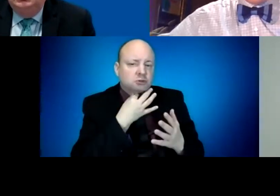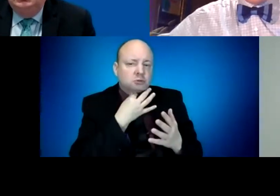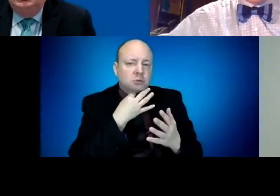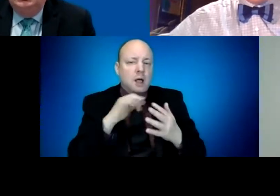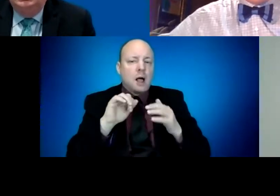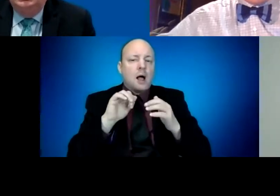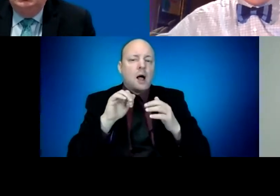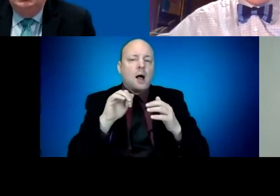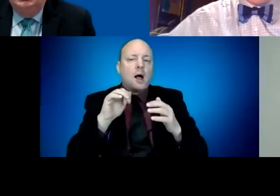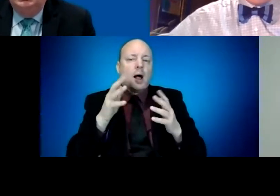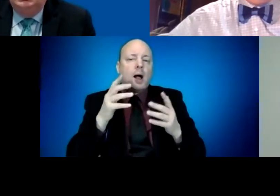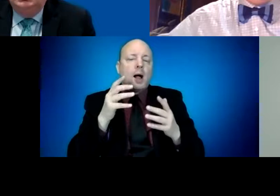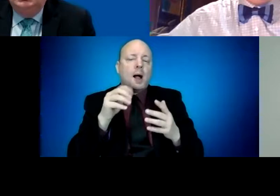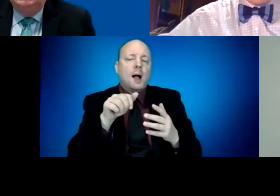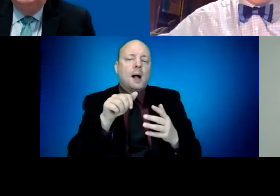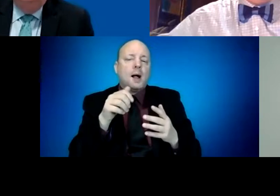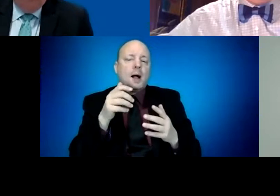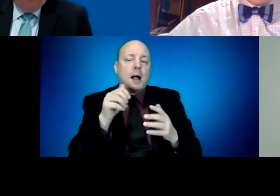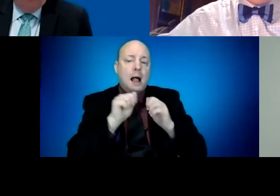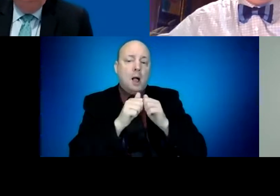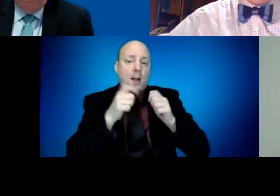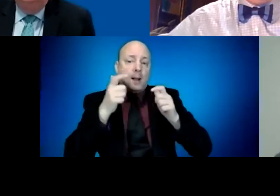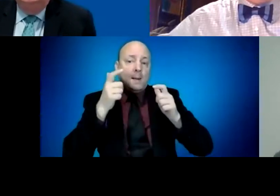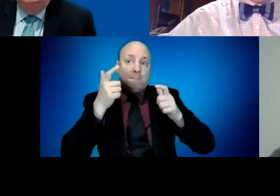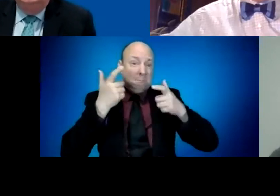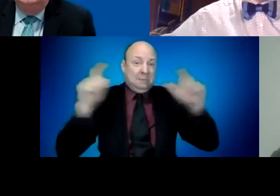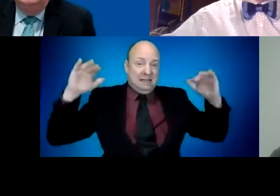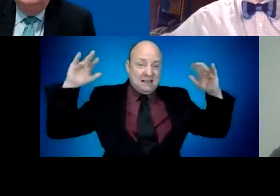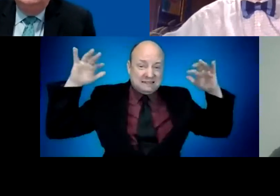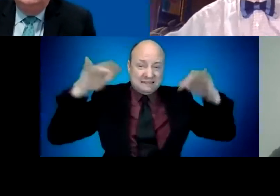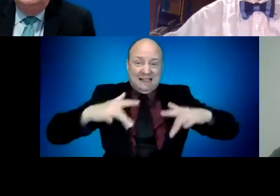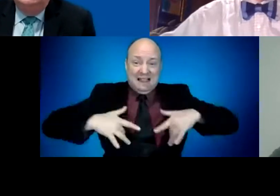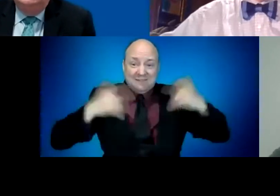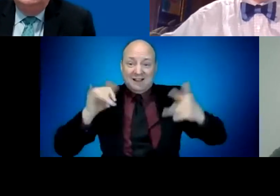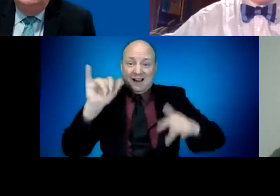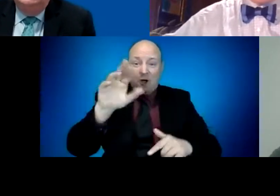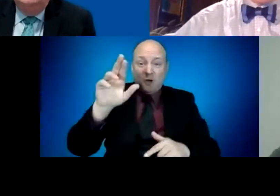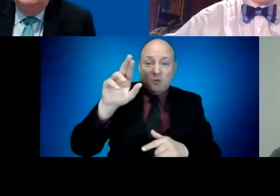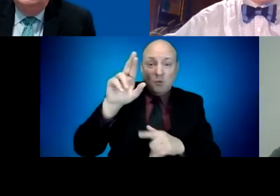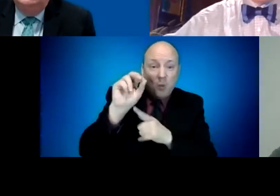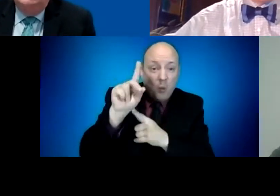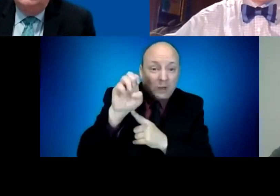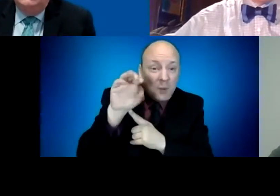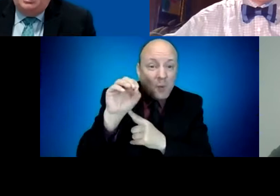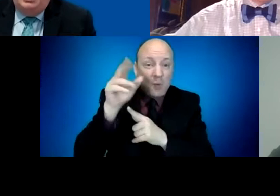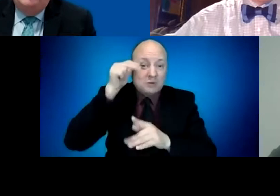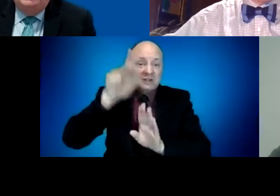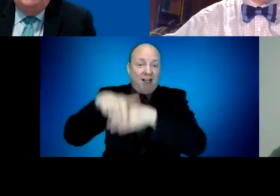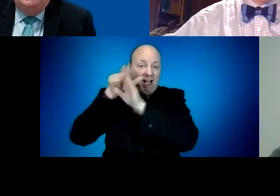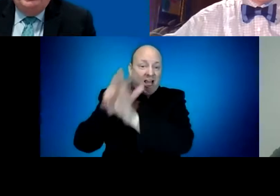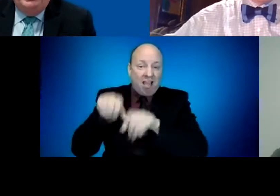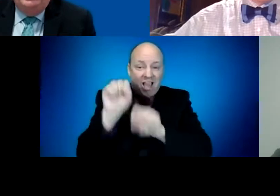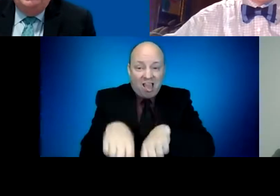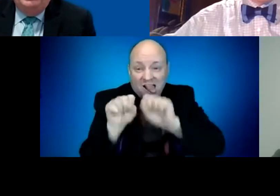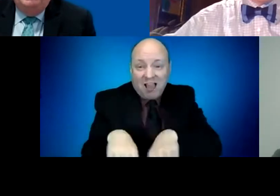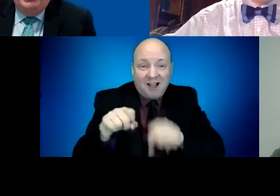in Eugene or the Pendleton Rodeo are going to be able to move ahead based on where we're at now? Yeah, I'll take the